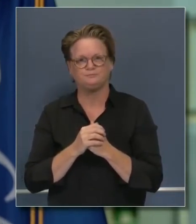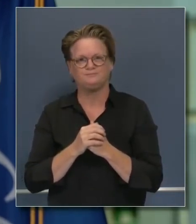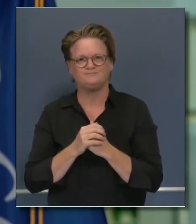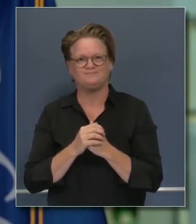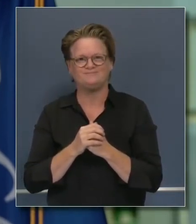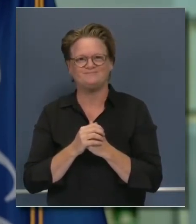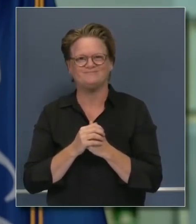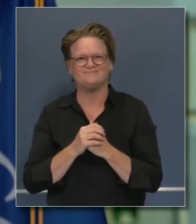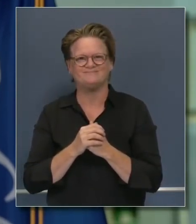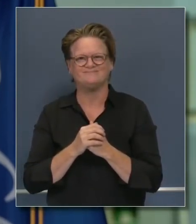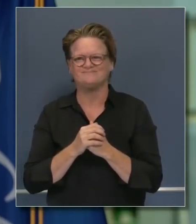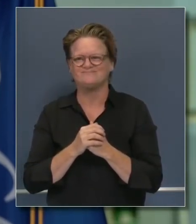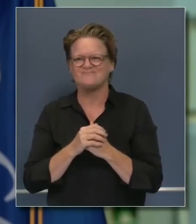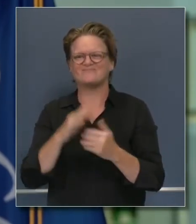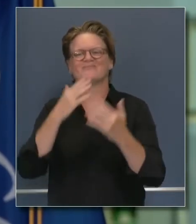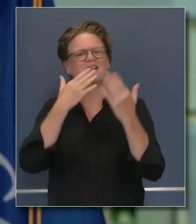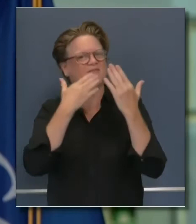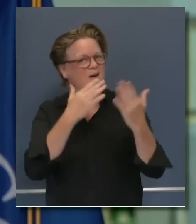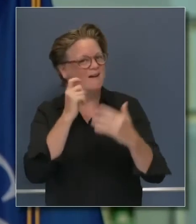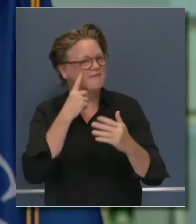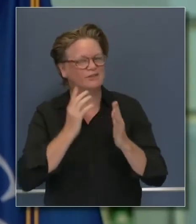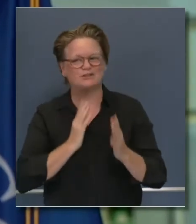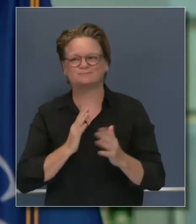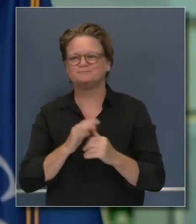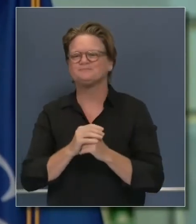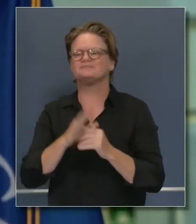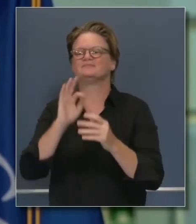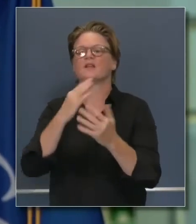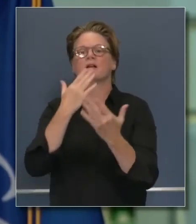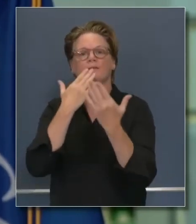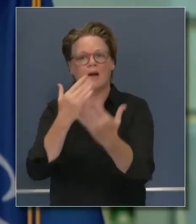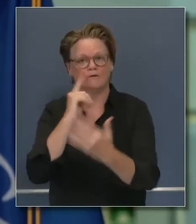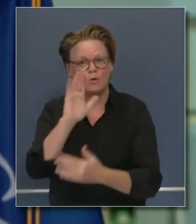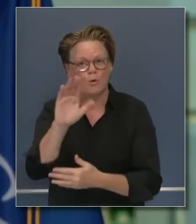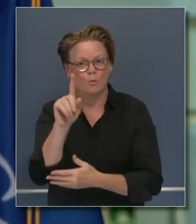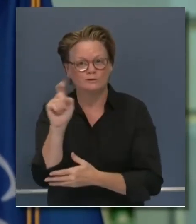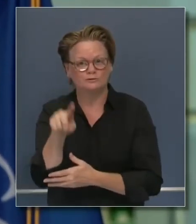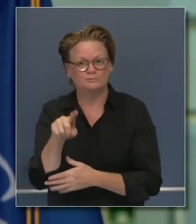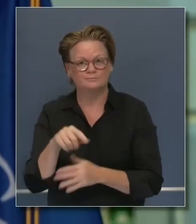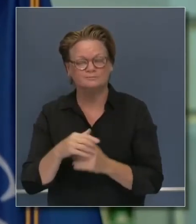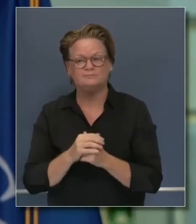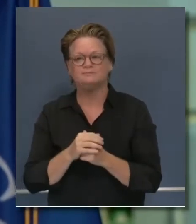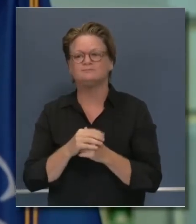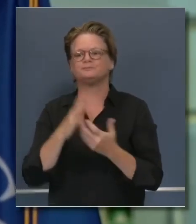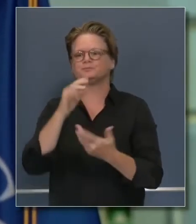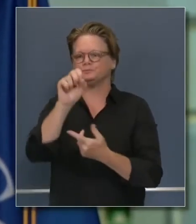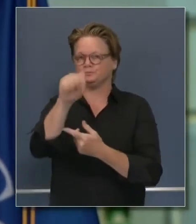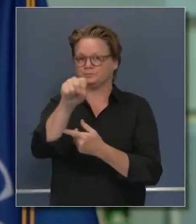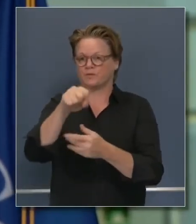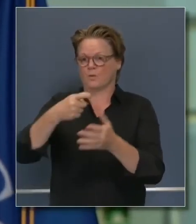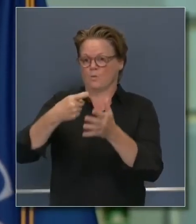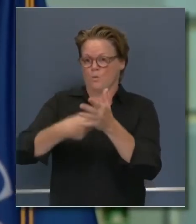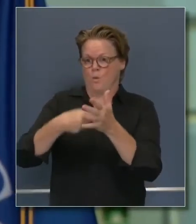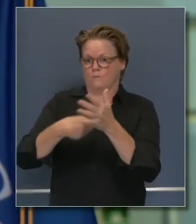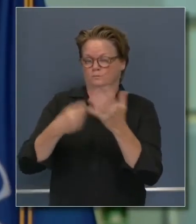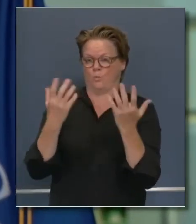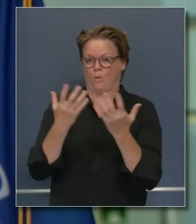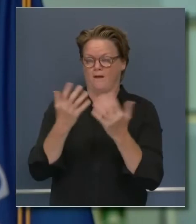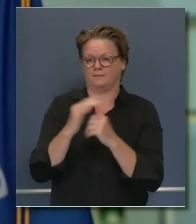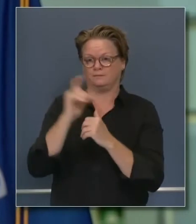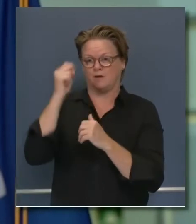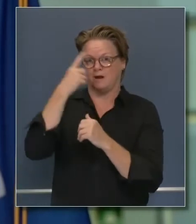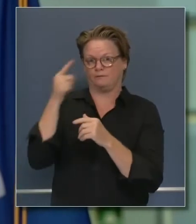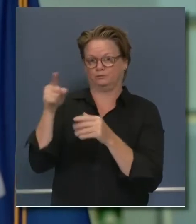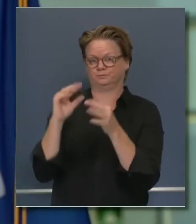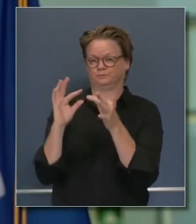Thank you, Governor, and thanks for the question. Indeed, the cost that the Governor mentioned today, what that